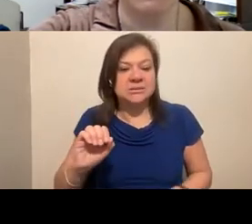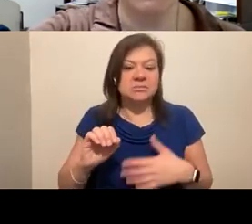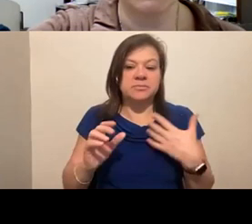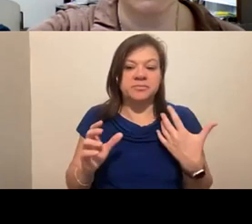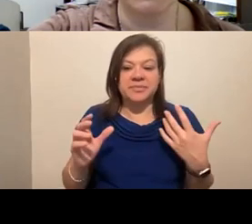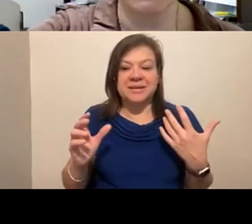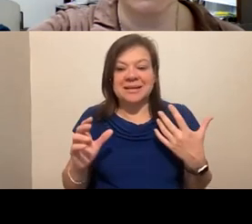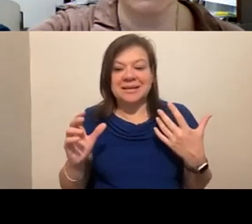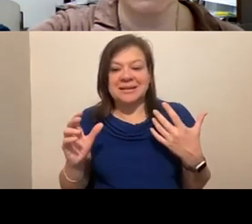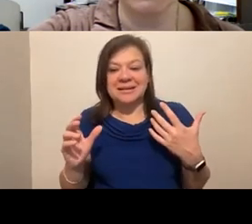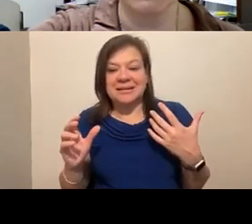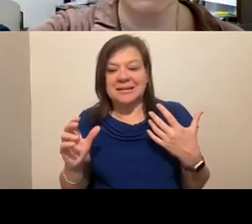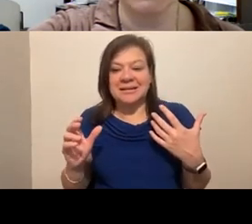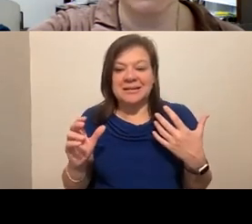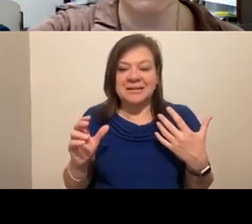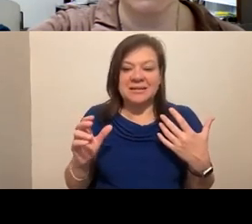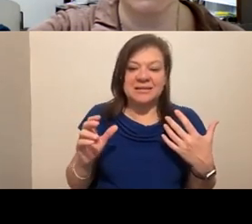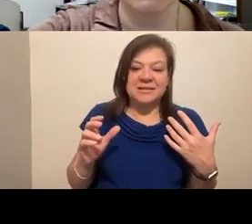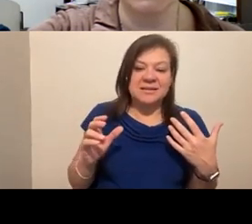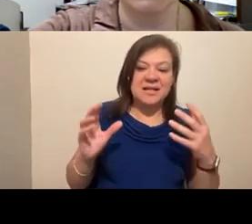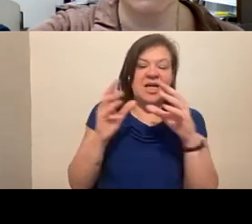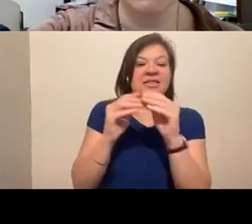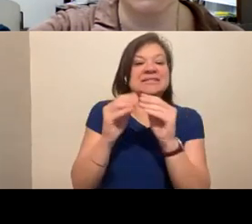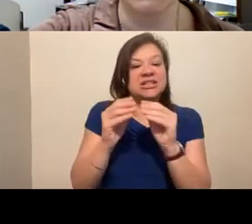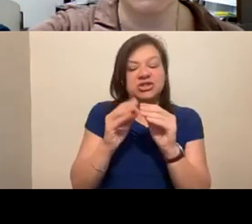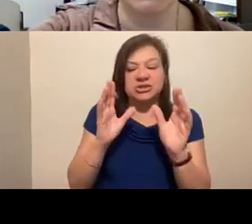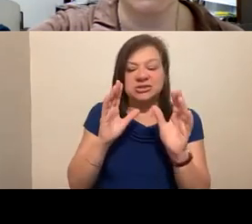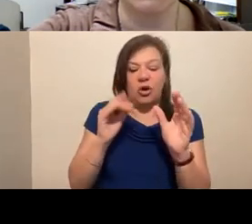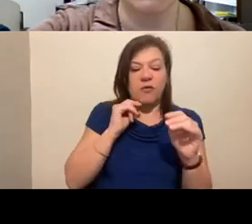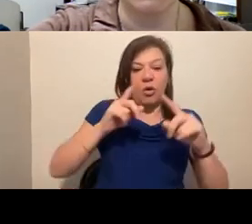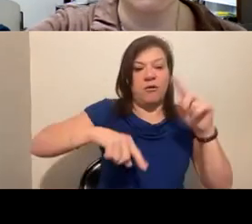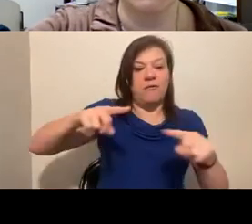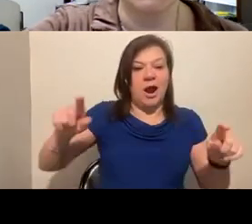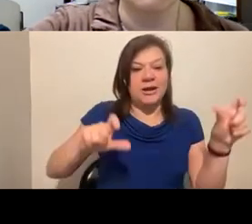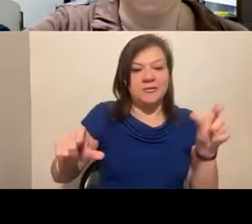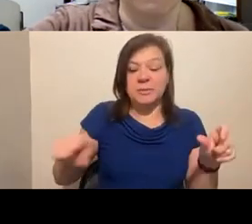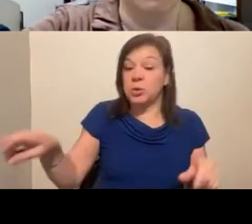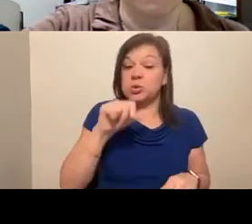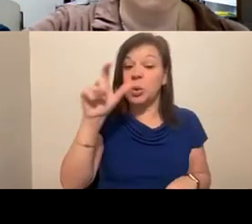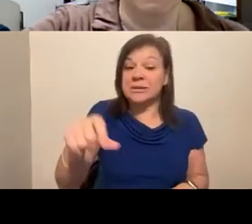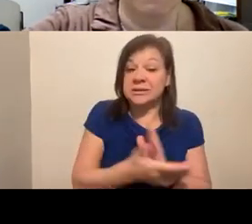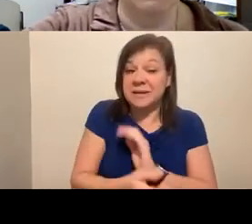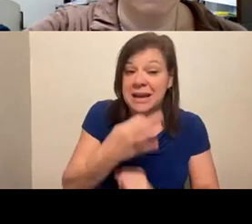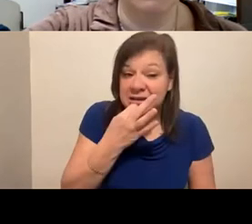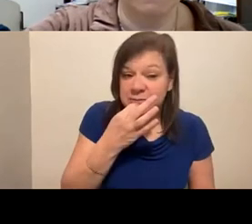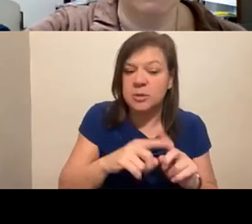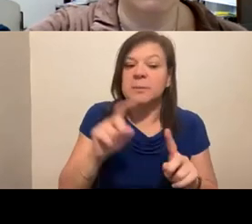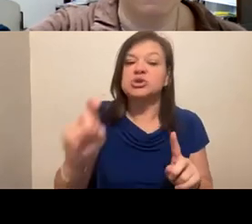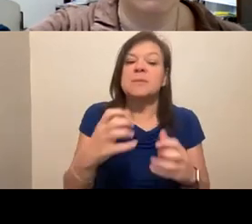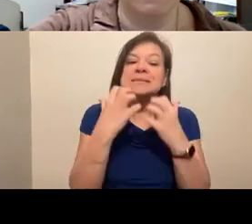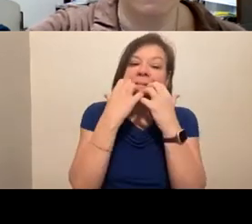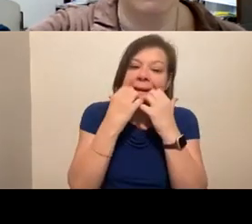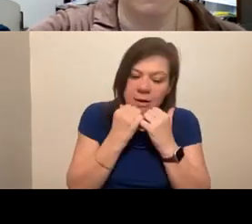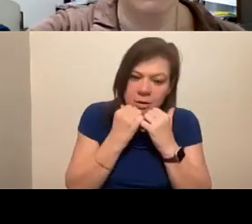for a variety of folks. You don't need to be an expert, but you need to care. You need to want to learn.